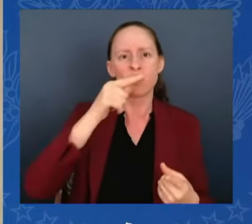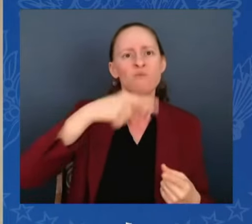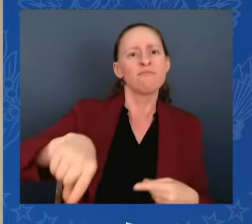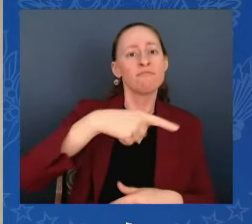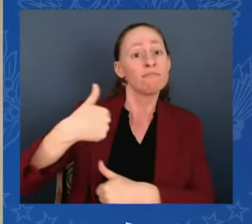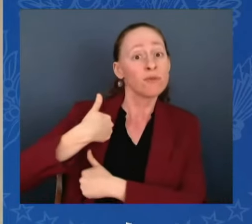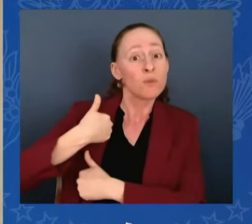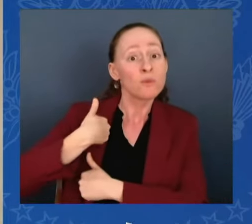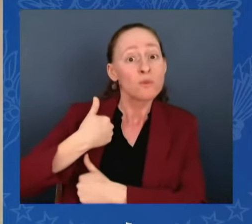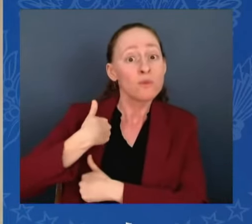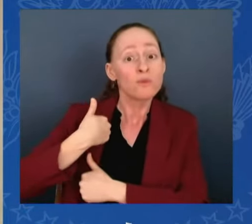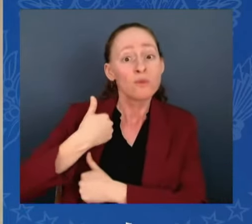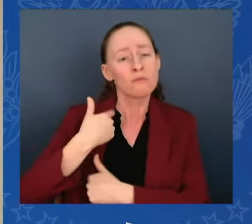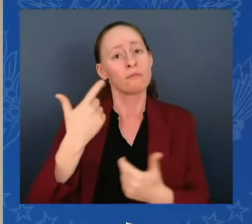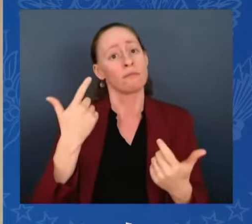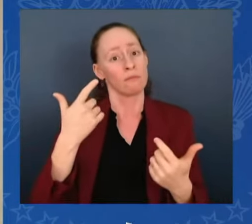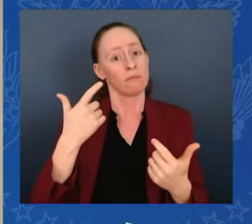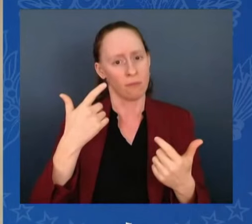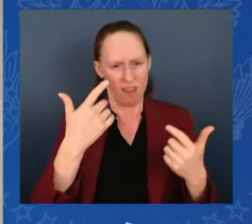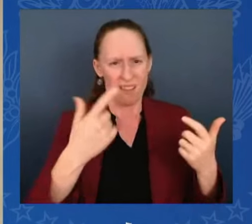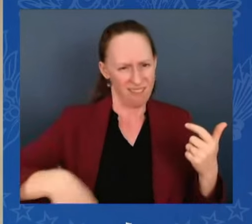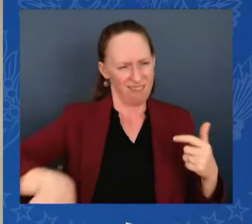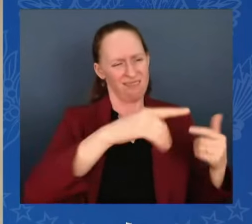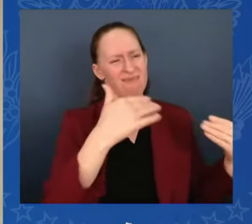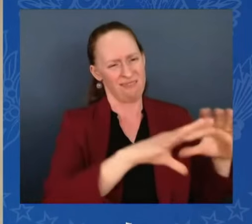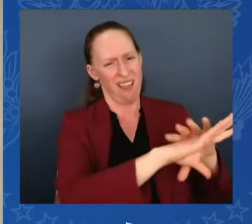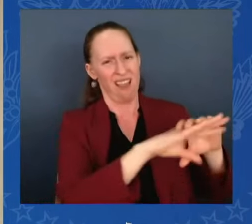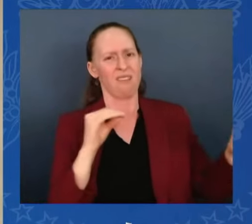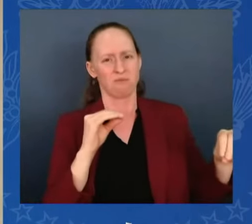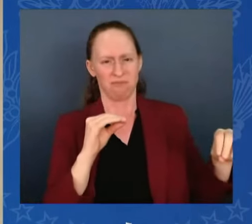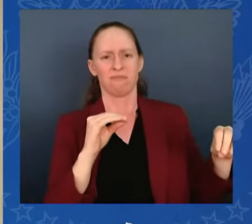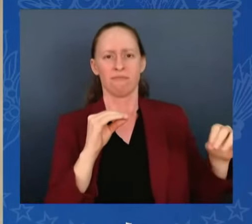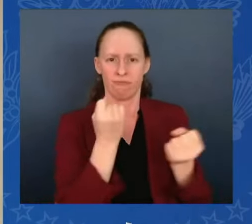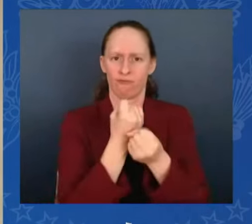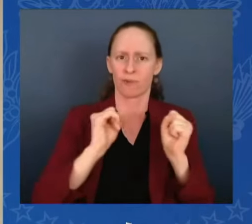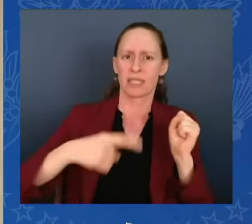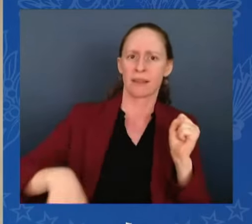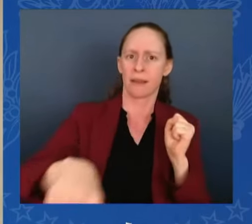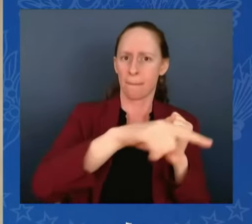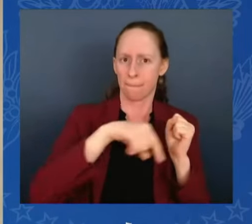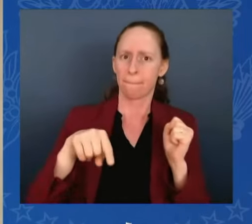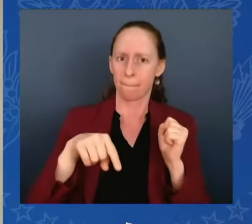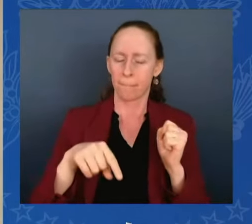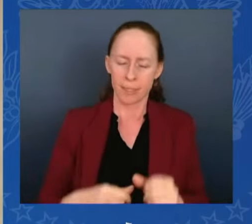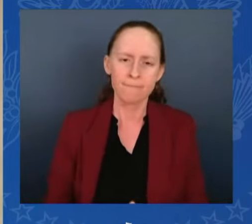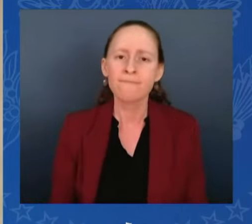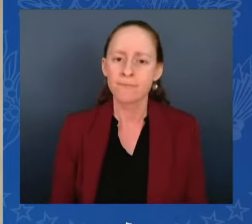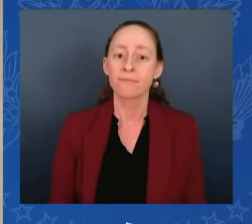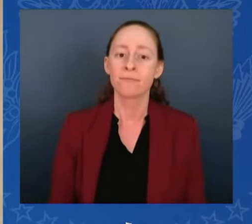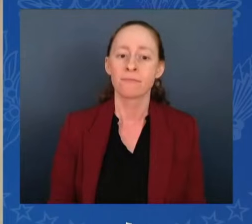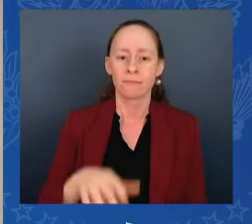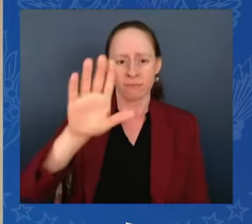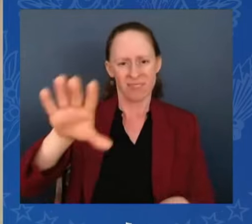long as the mosque lives up to its commitments, a temporary ceasefire would become, in the words of the proposal — the Israeli proposal, the